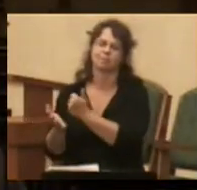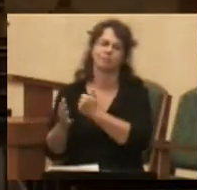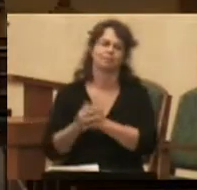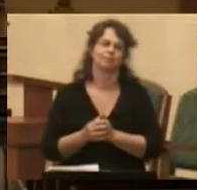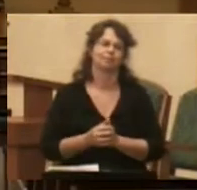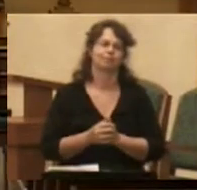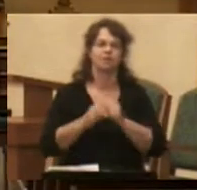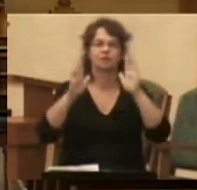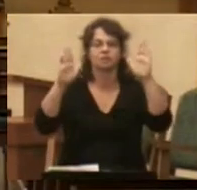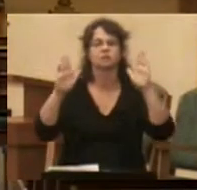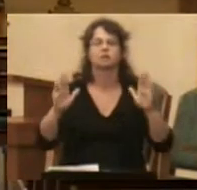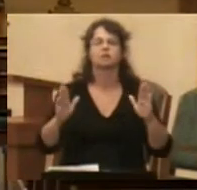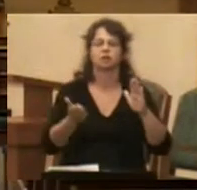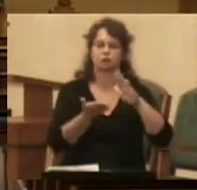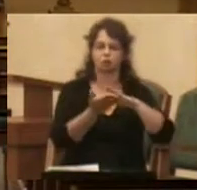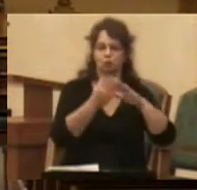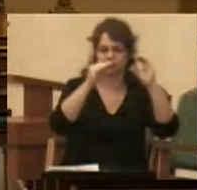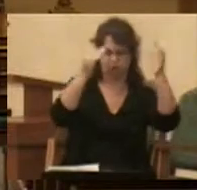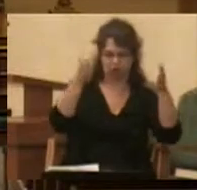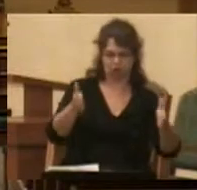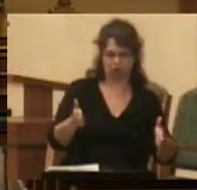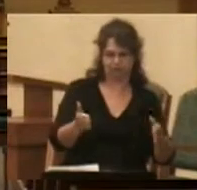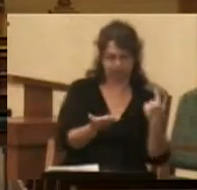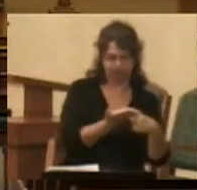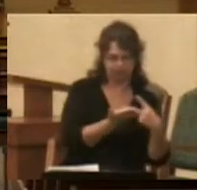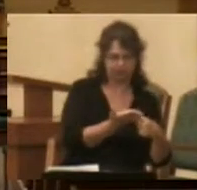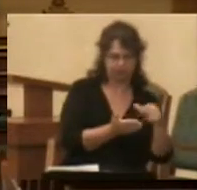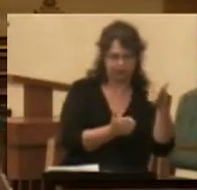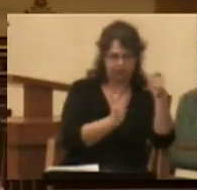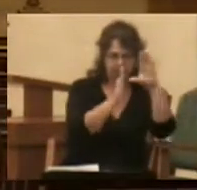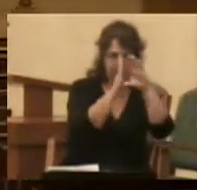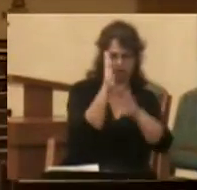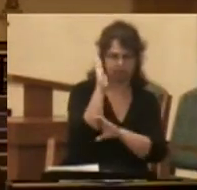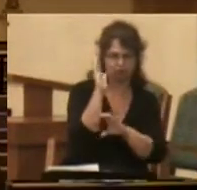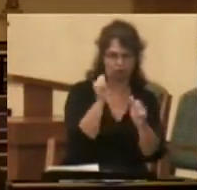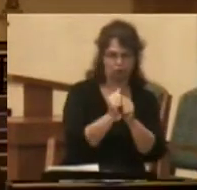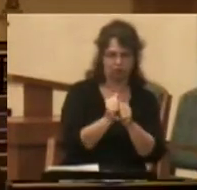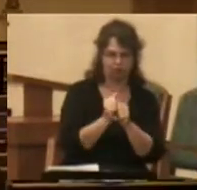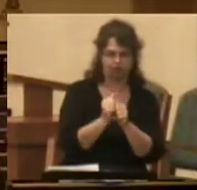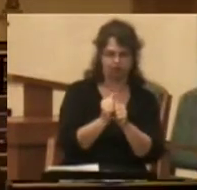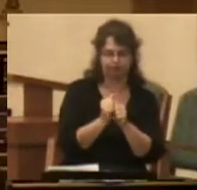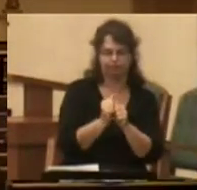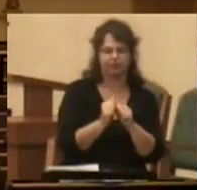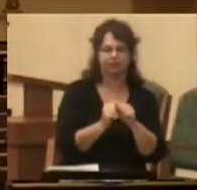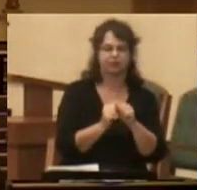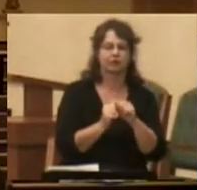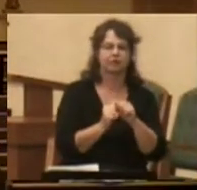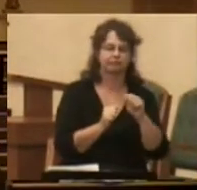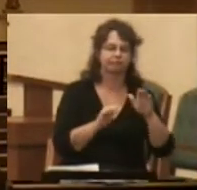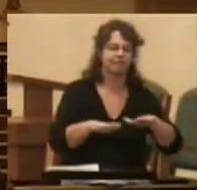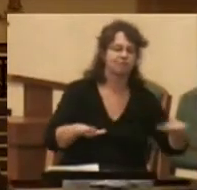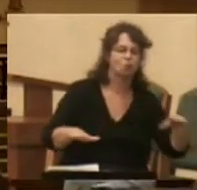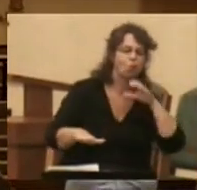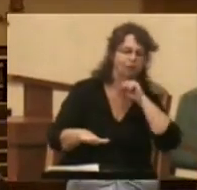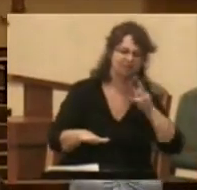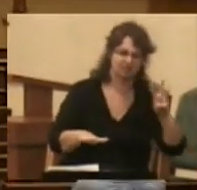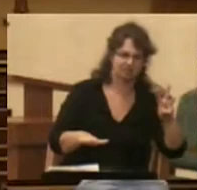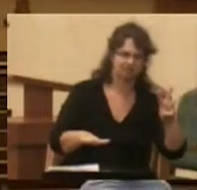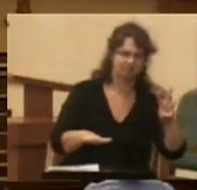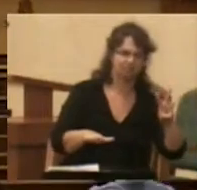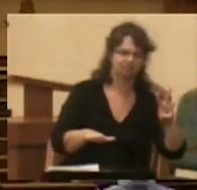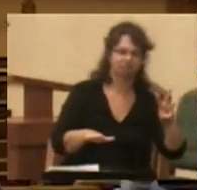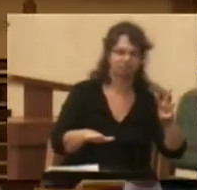A Sunday school teacher was discussing the Ten Commandments with her six-year-old Sunday school class. She got done